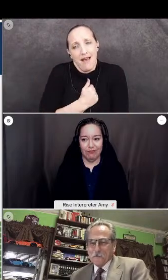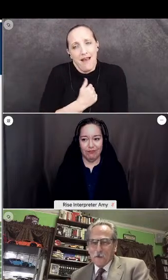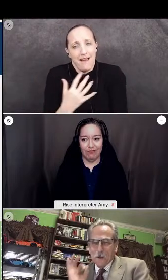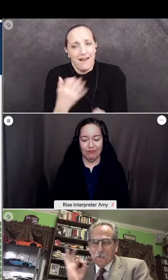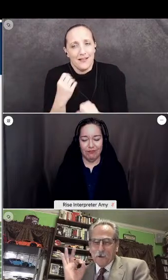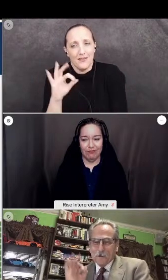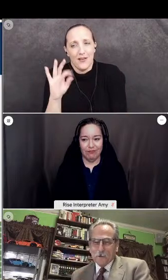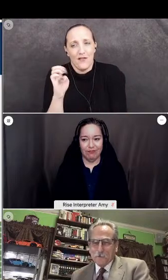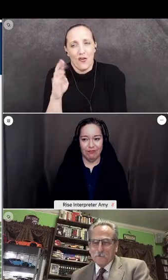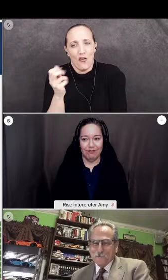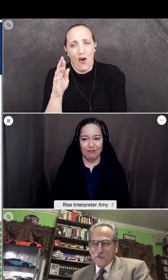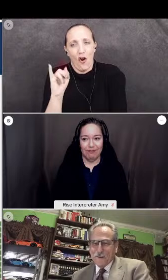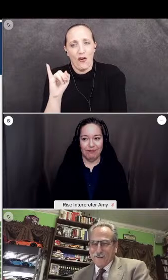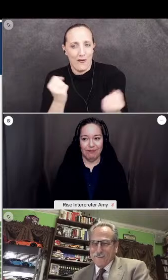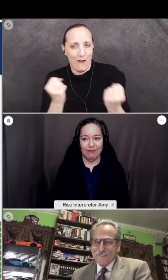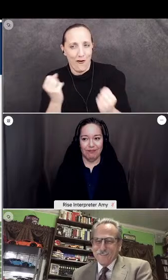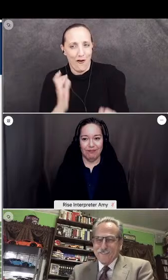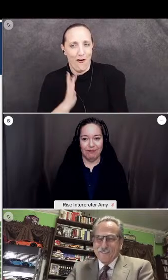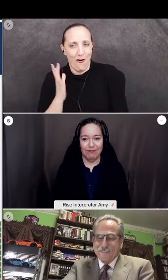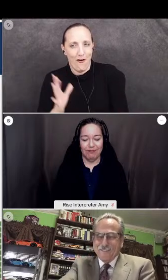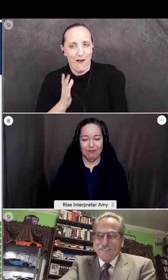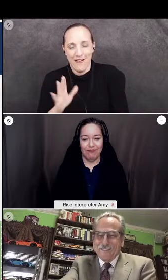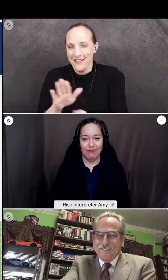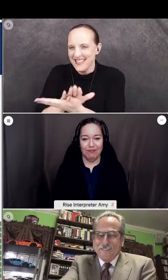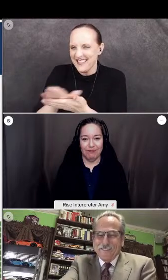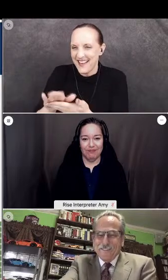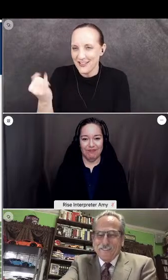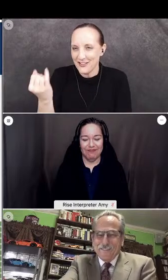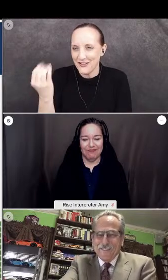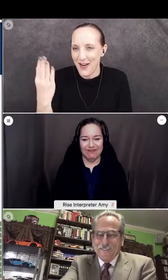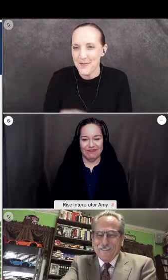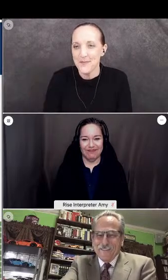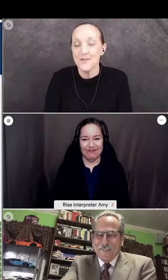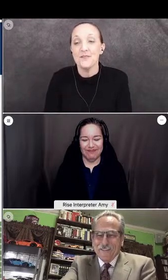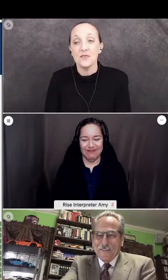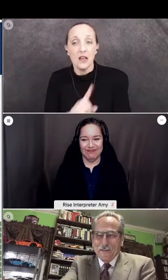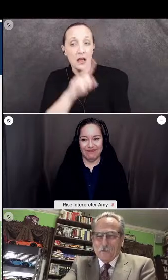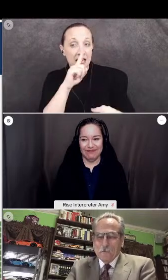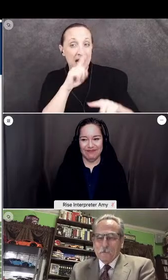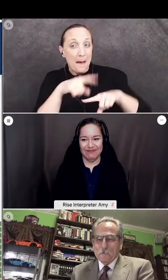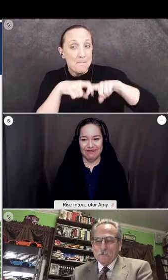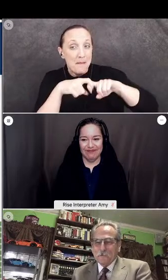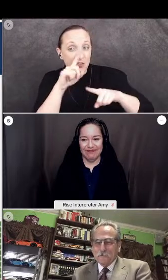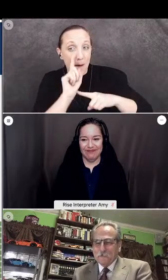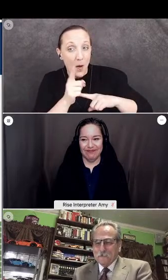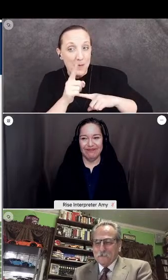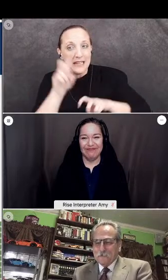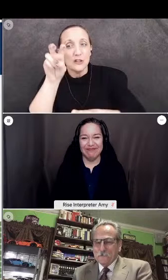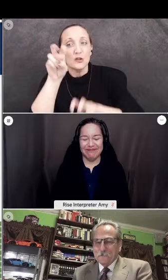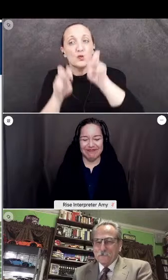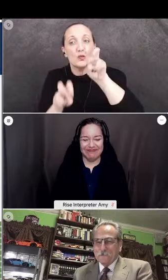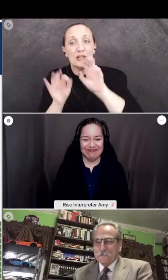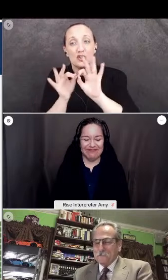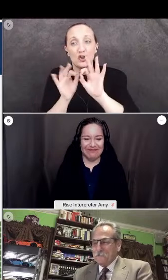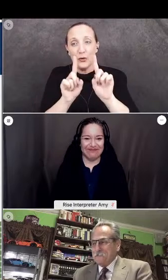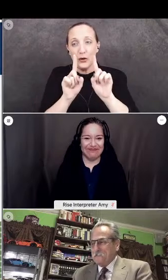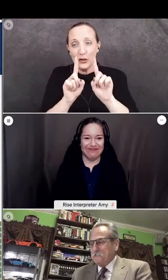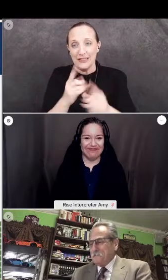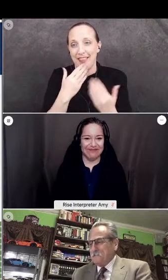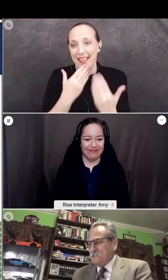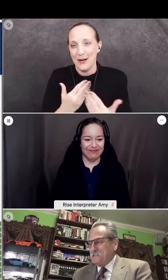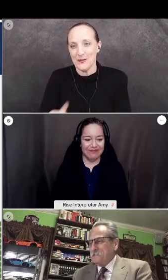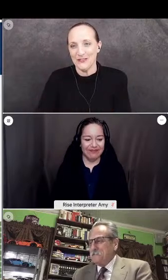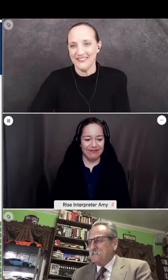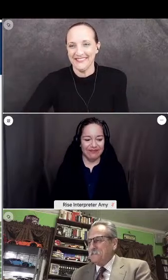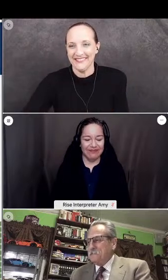So, very nice job. So, let me pause for moment. Okay. Switch the interpreters. Thank you. Sounds good.